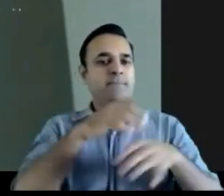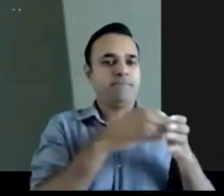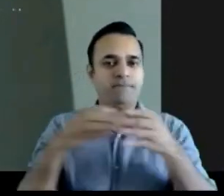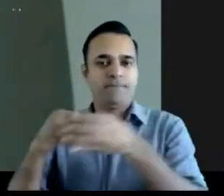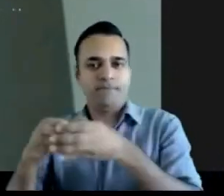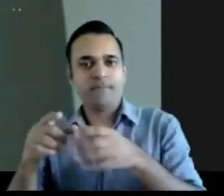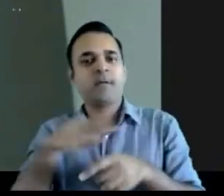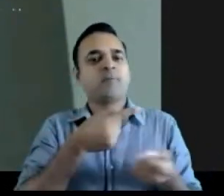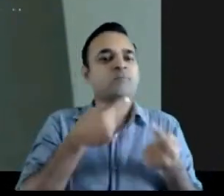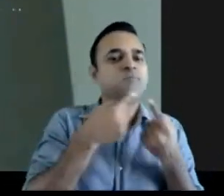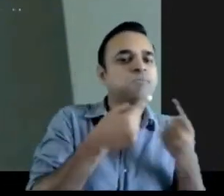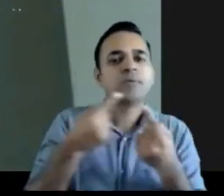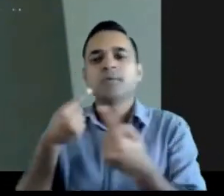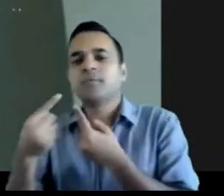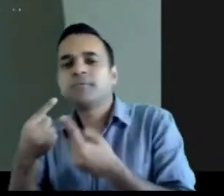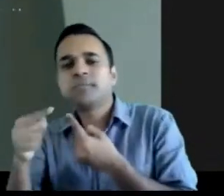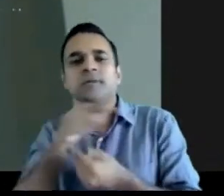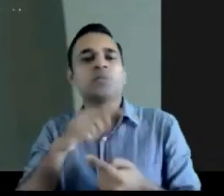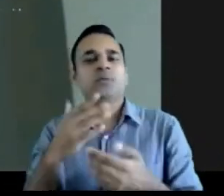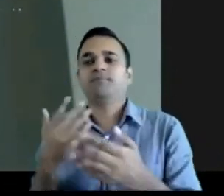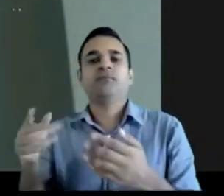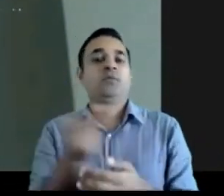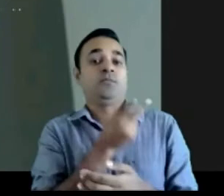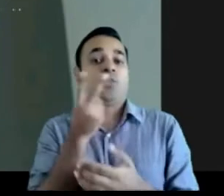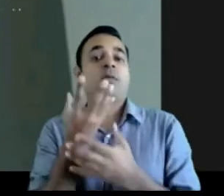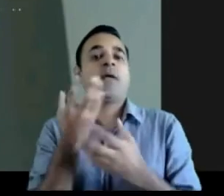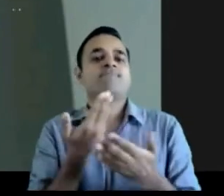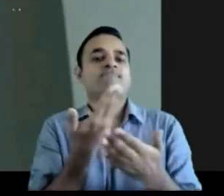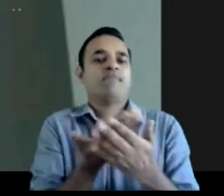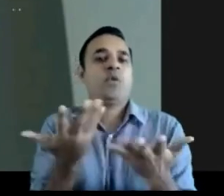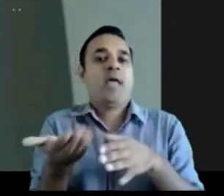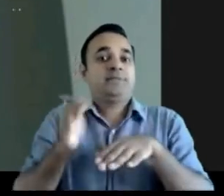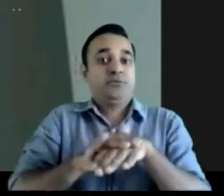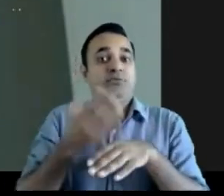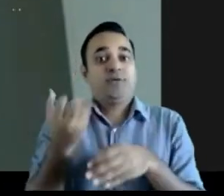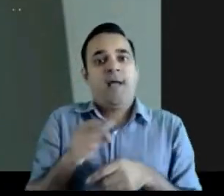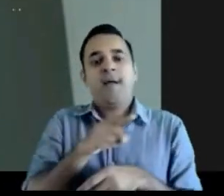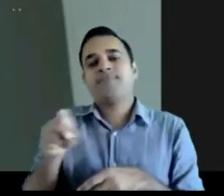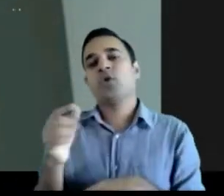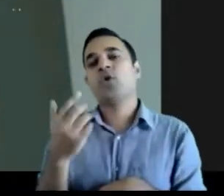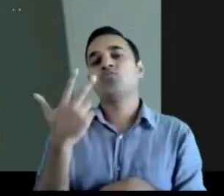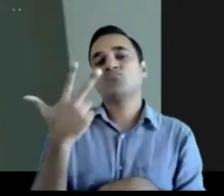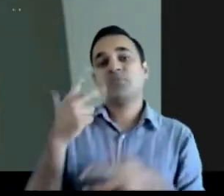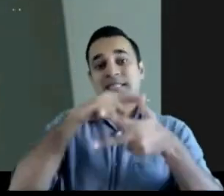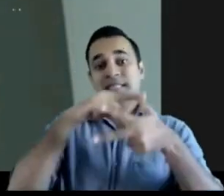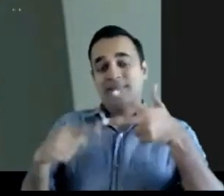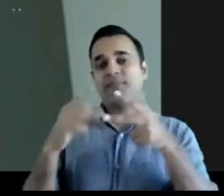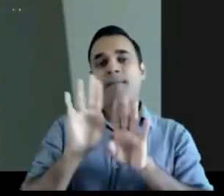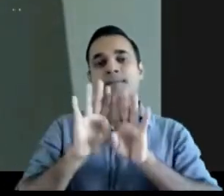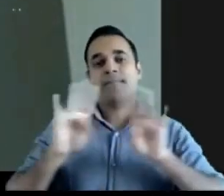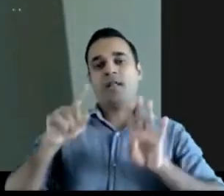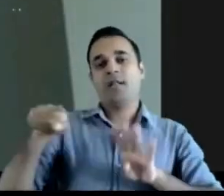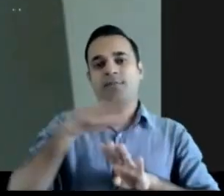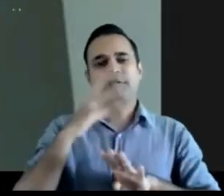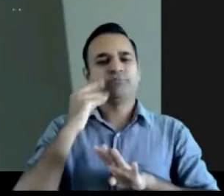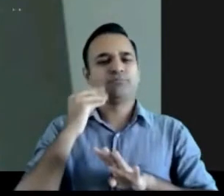marianella who's van from she coordinates private and public alliances in